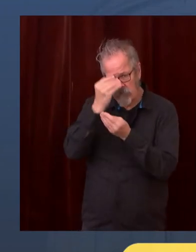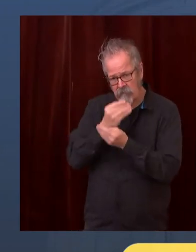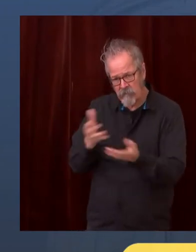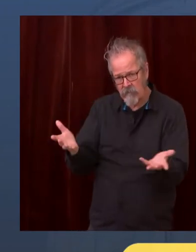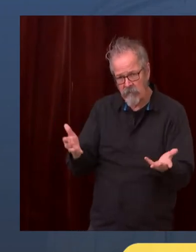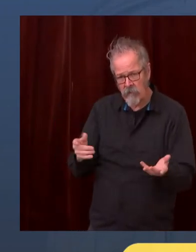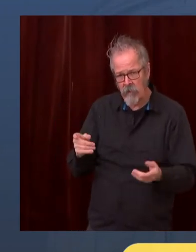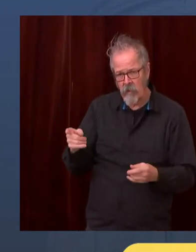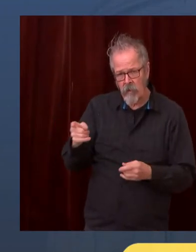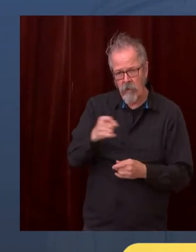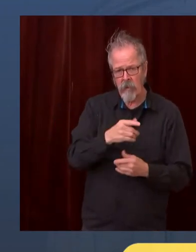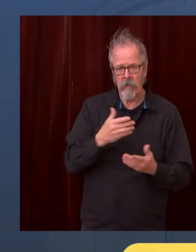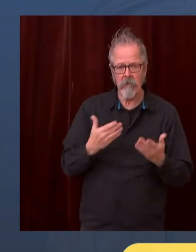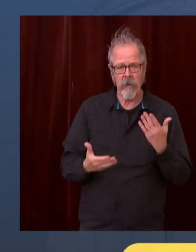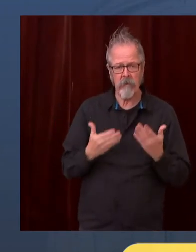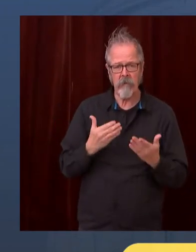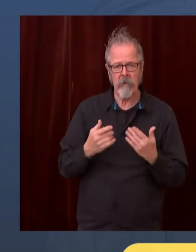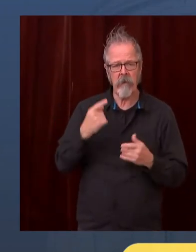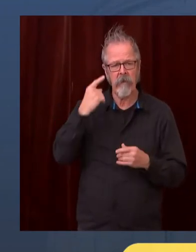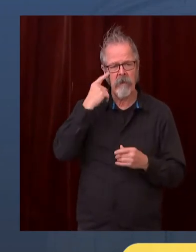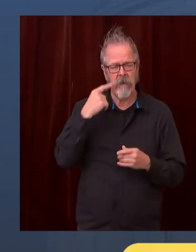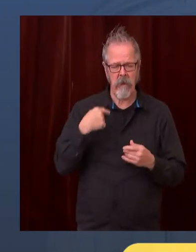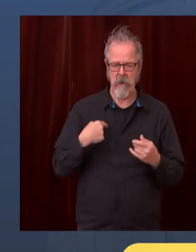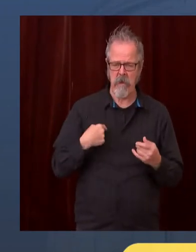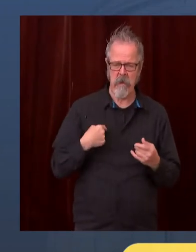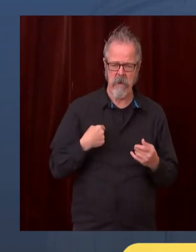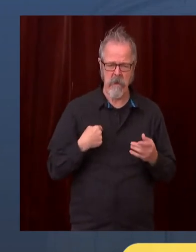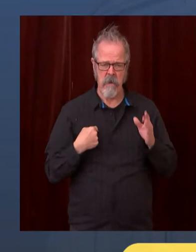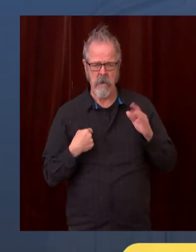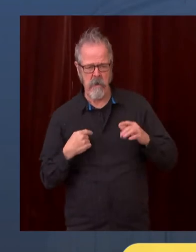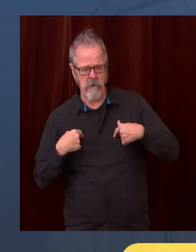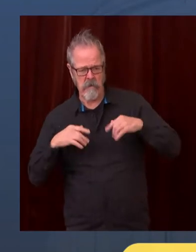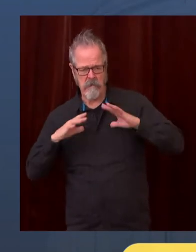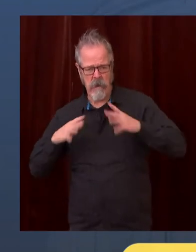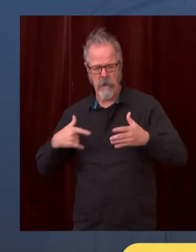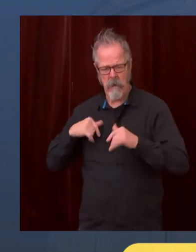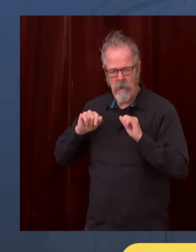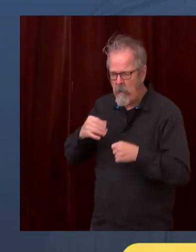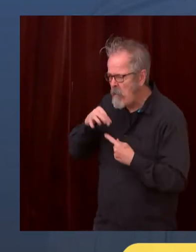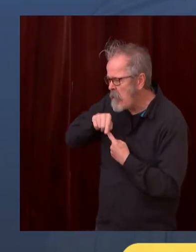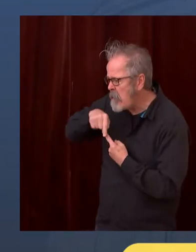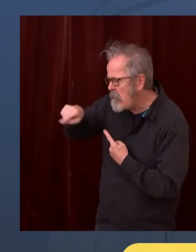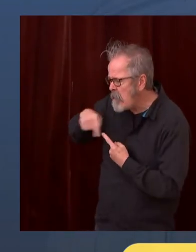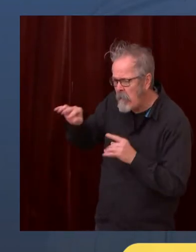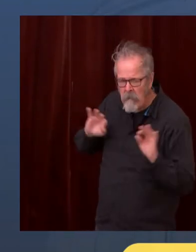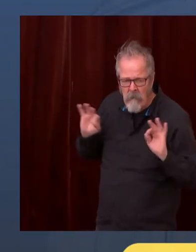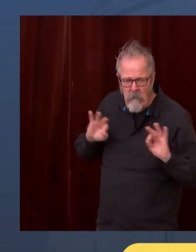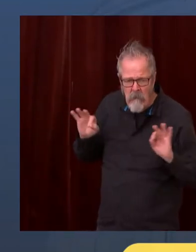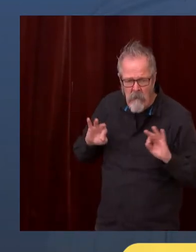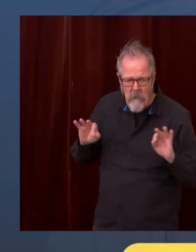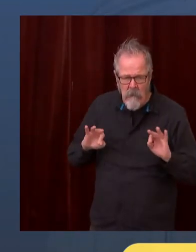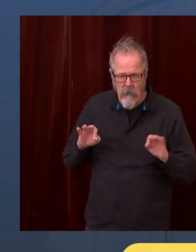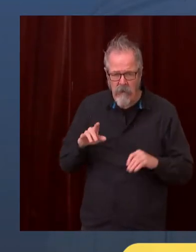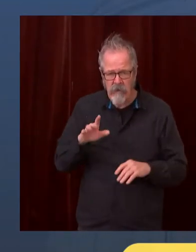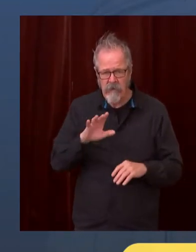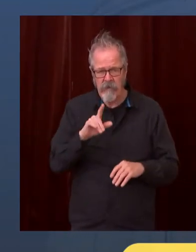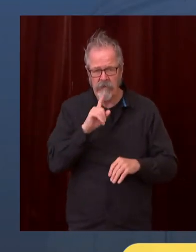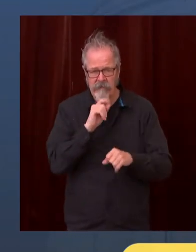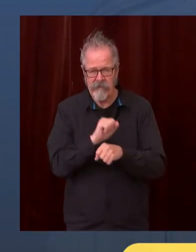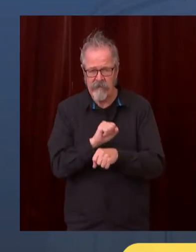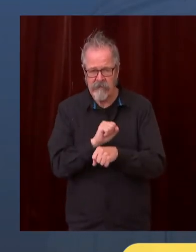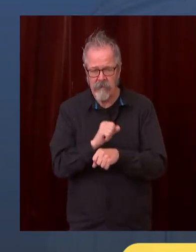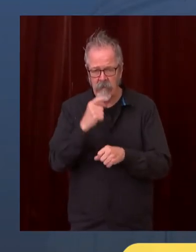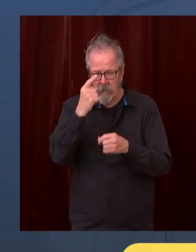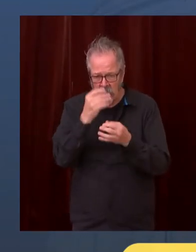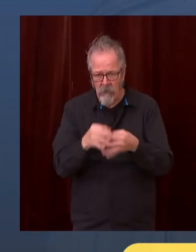from COVID. And the reason is, is if you have an underlying health condition, or even if